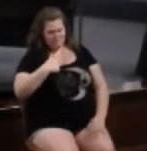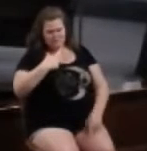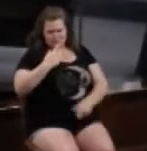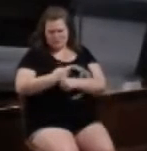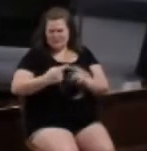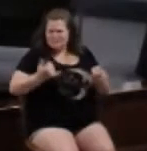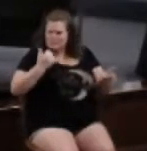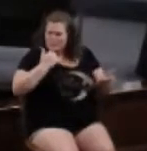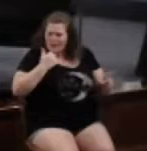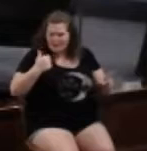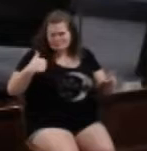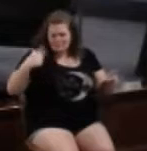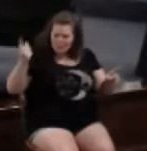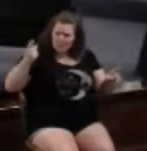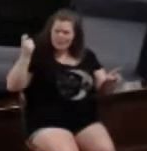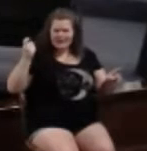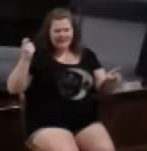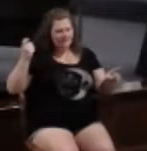and I'm going to win.